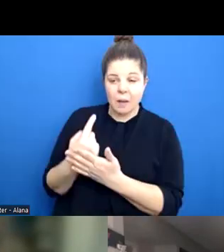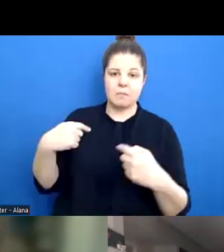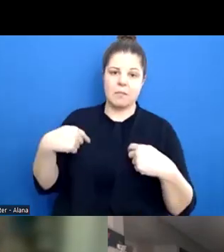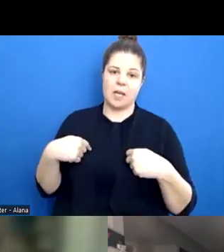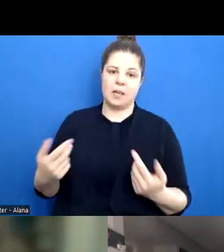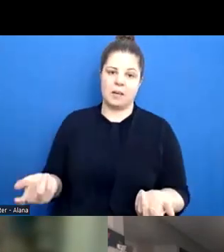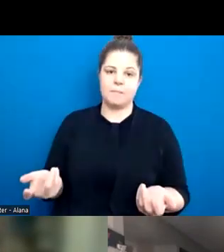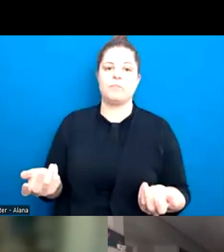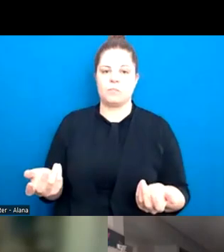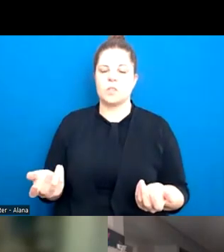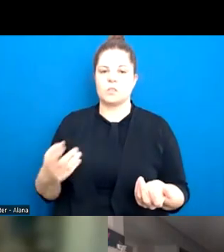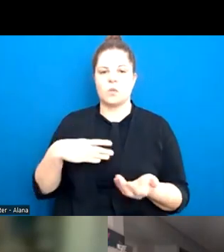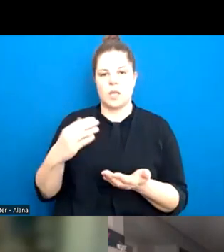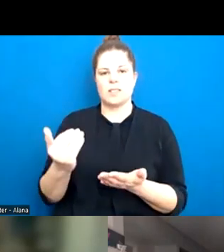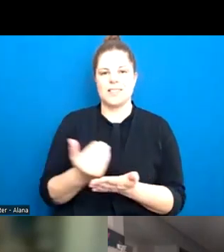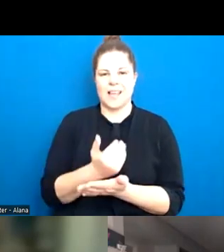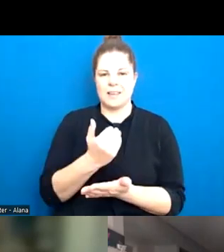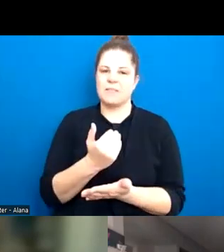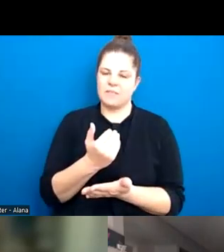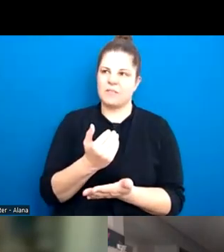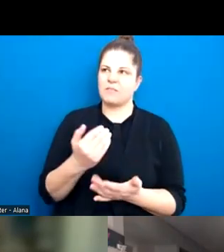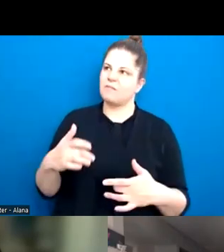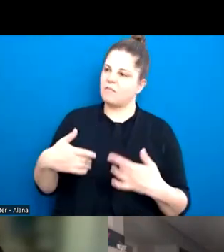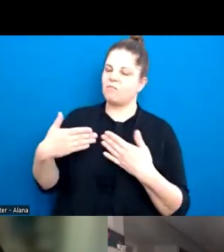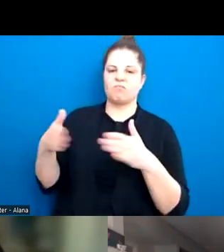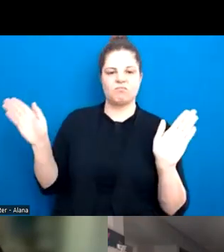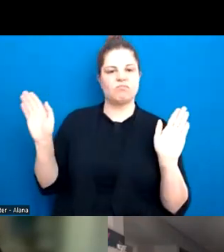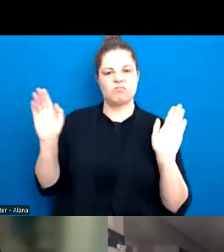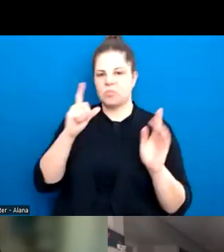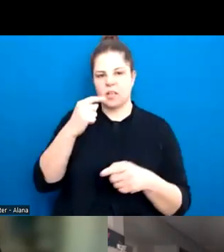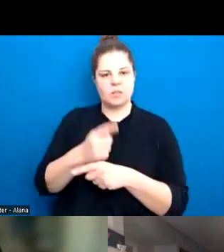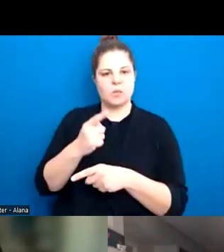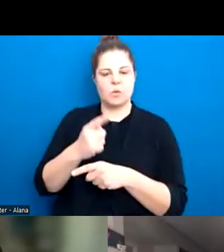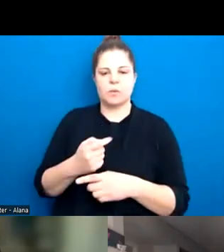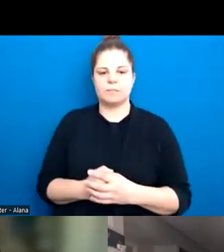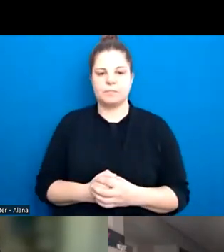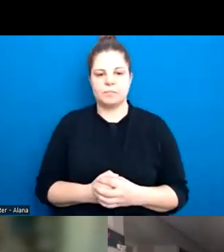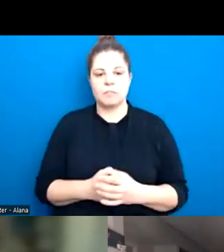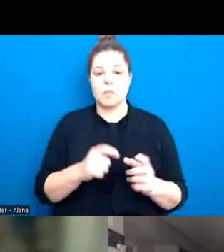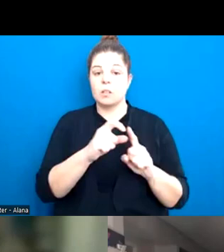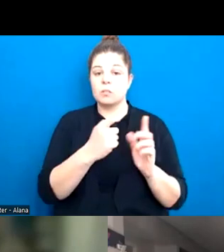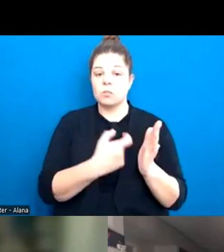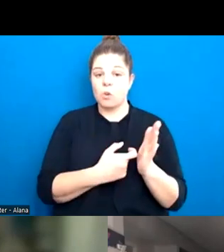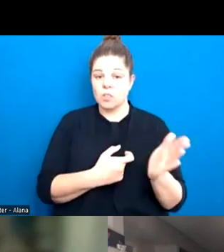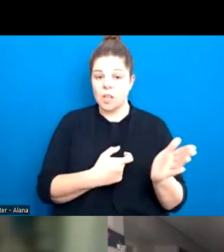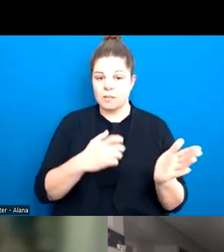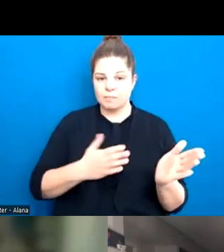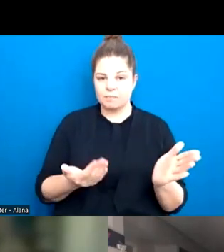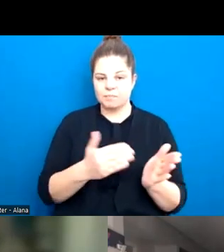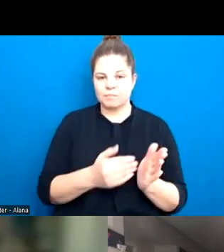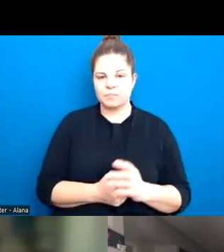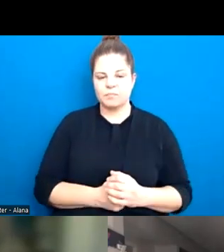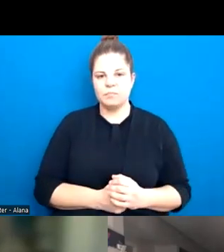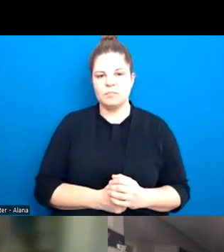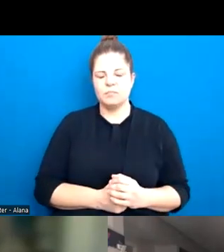um, on those sensitive topics. Dr. Moore, there anything to add to that before we go to some question now? Yeah, look, thank you,